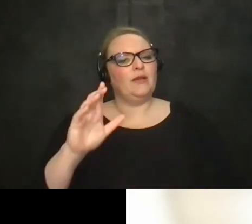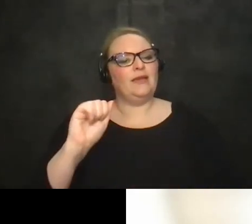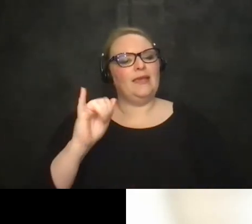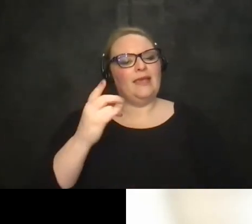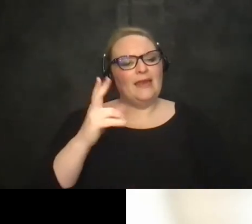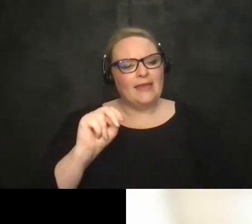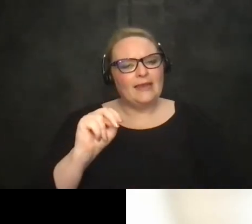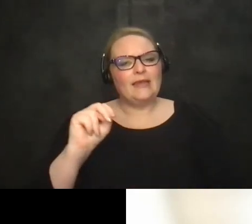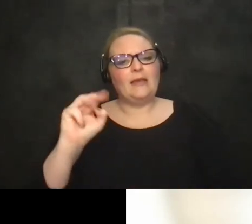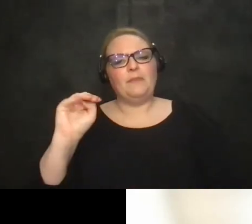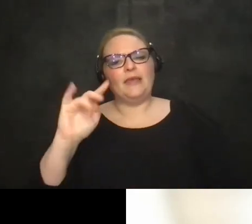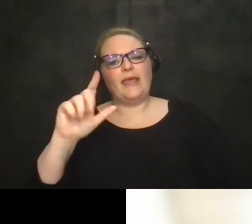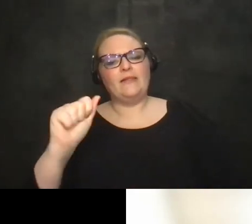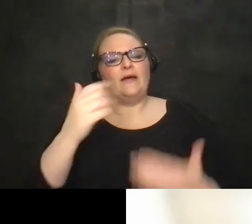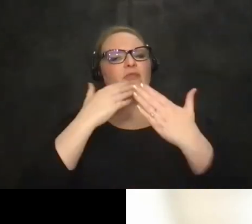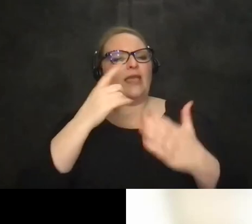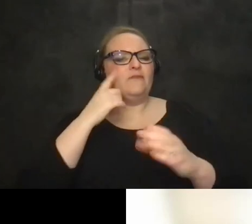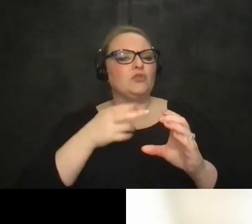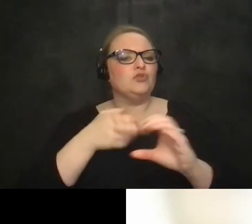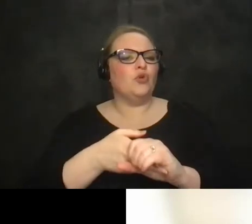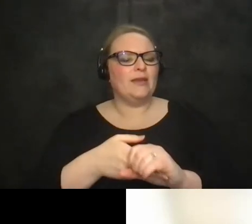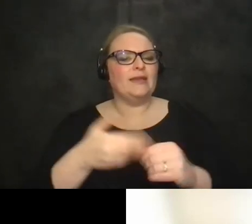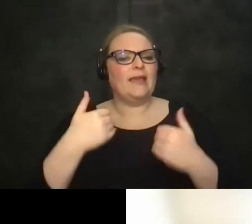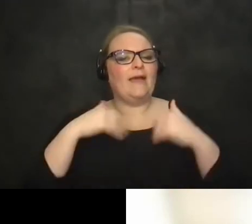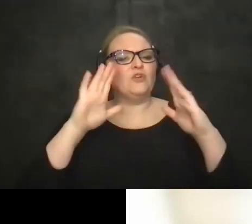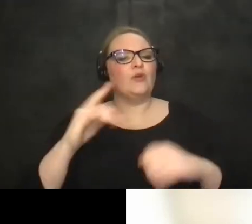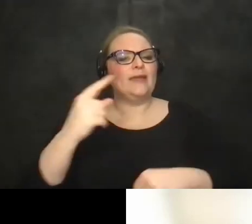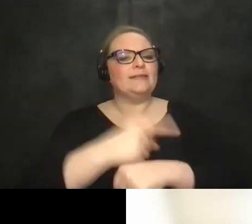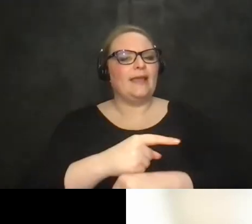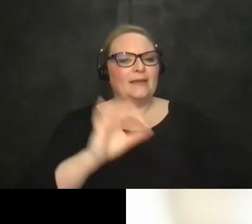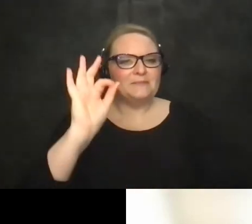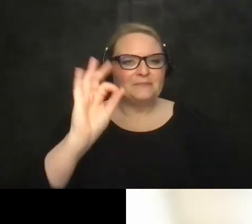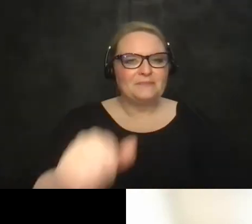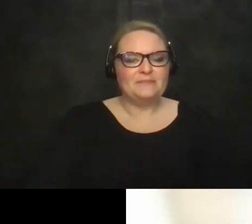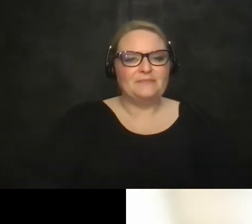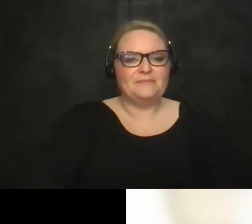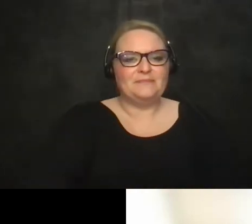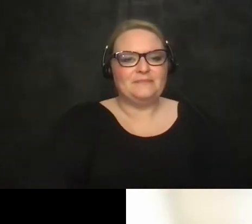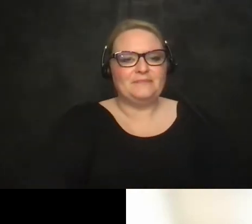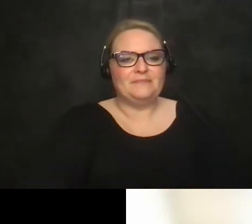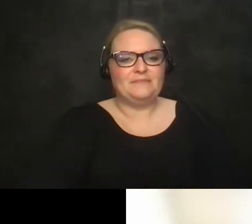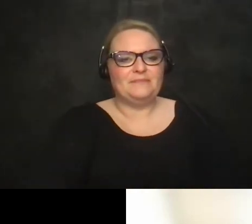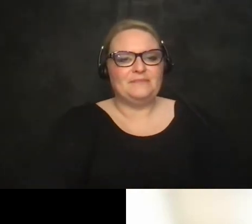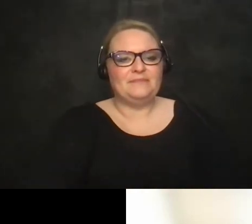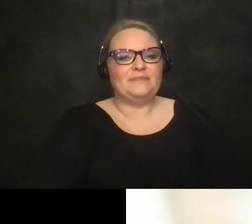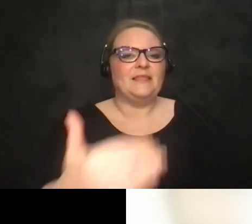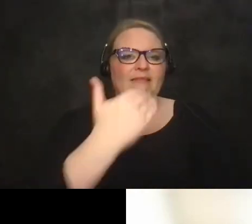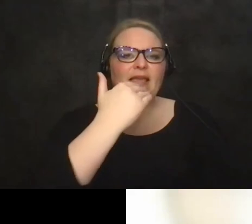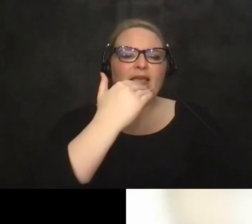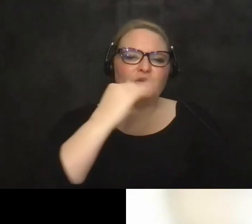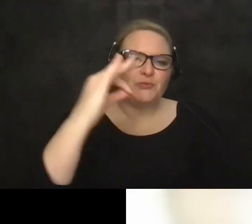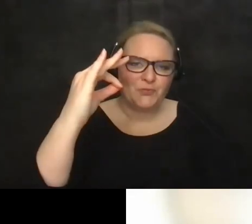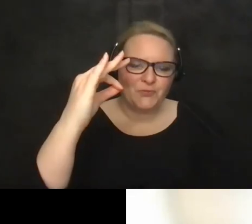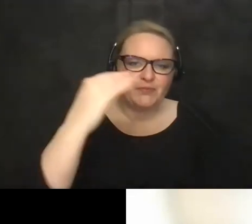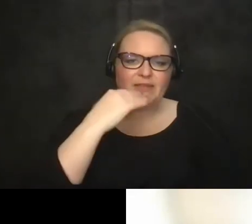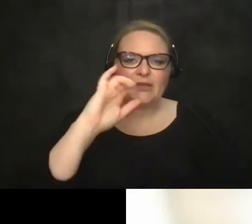i thank you for joining have a great day everyone thank you everyone thank you so